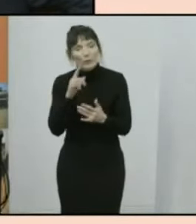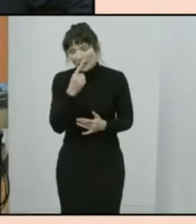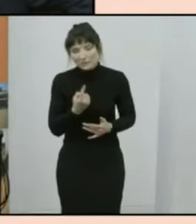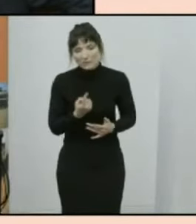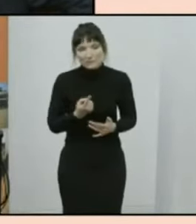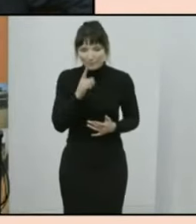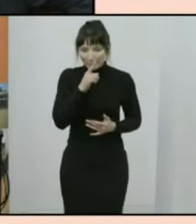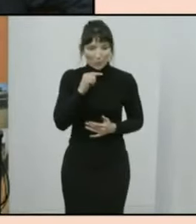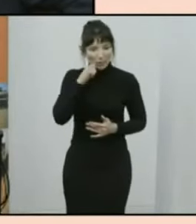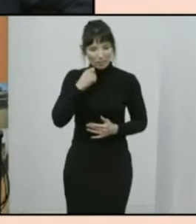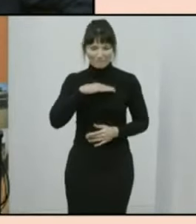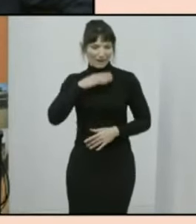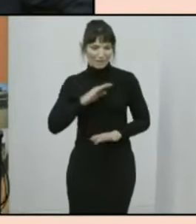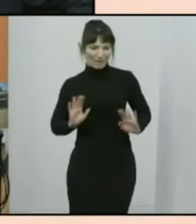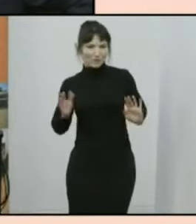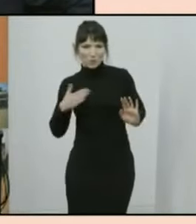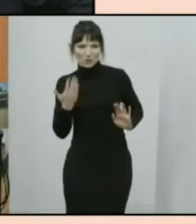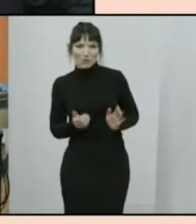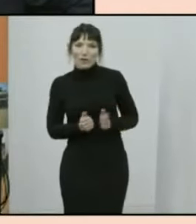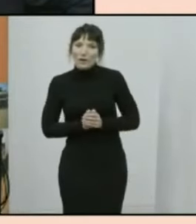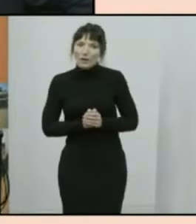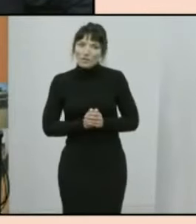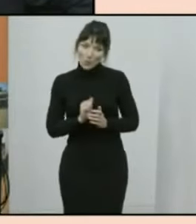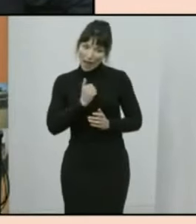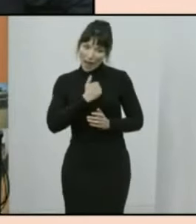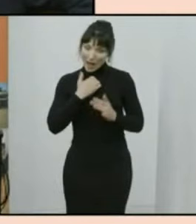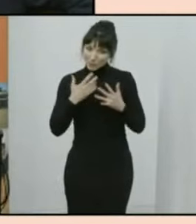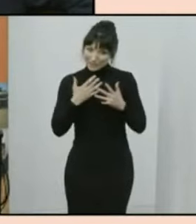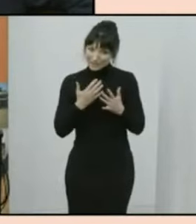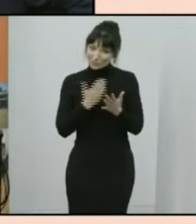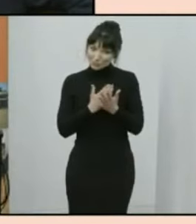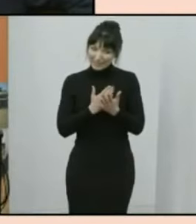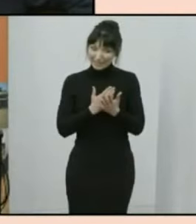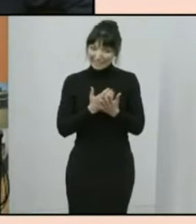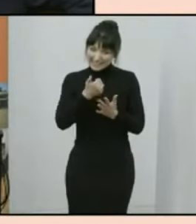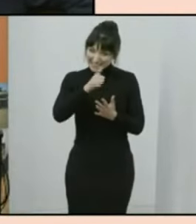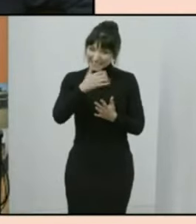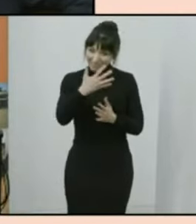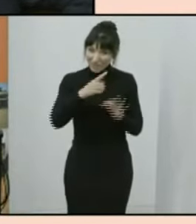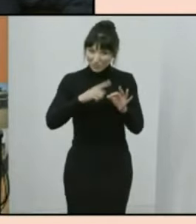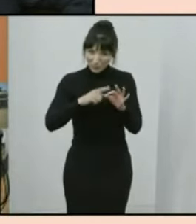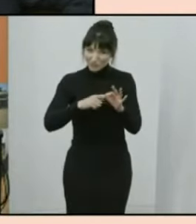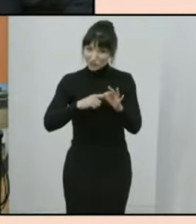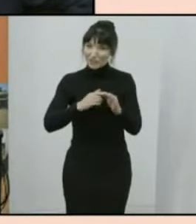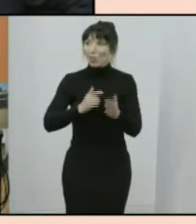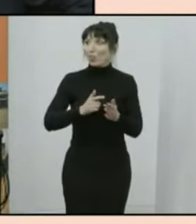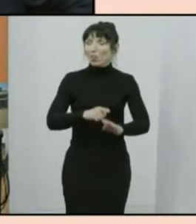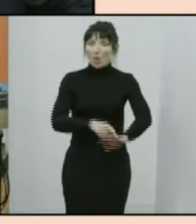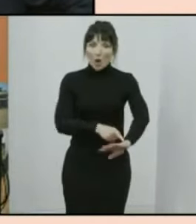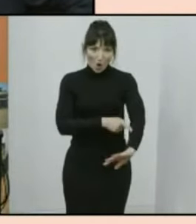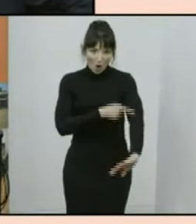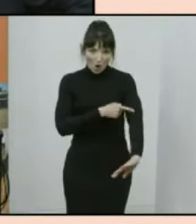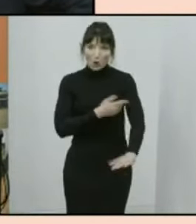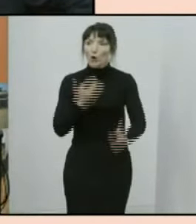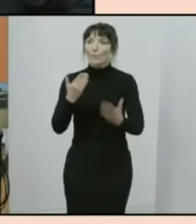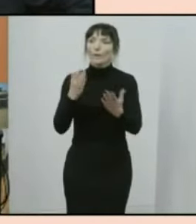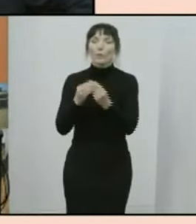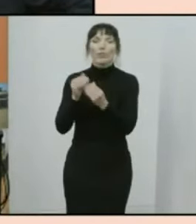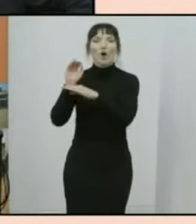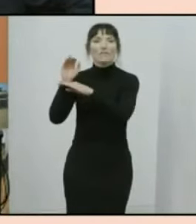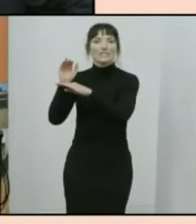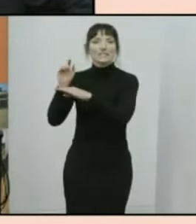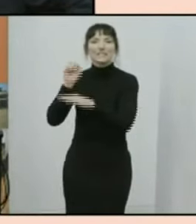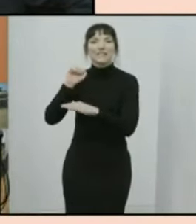and Australia has quite a long census form by that by international standards so we're up to 65 questions and although